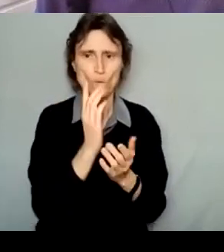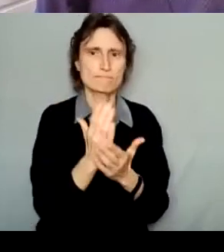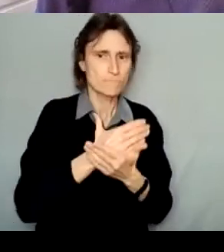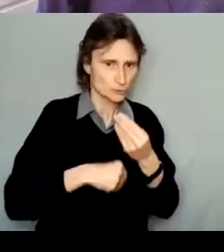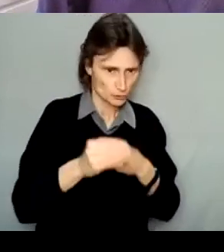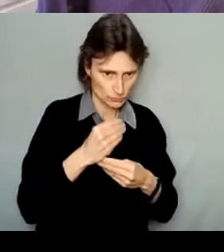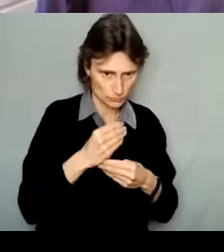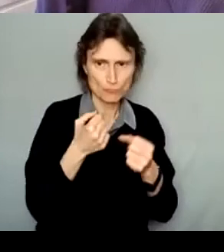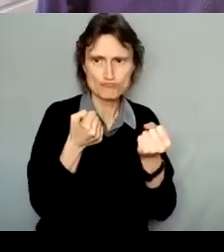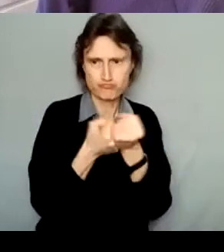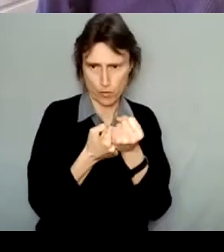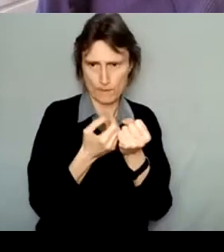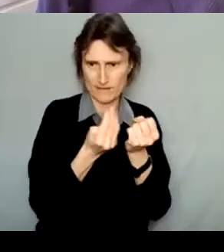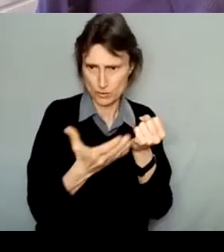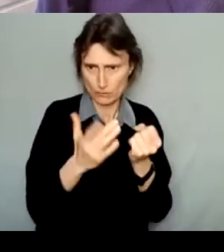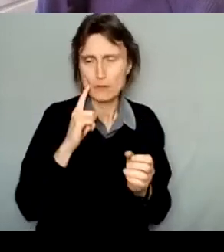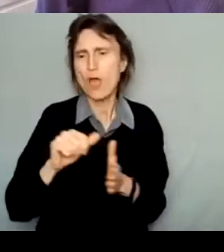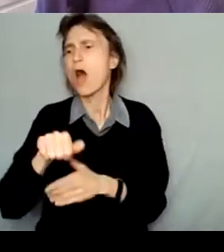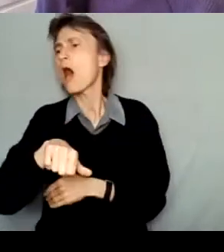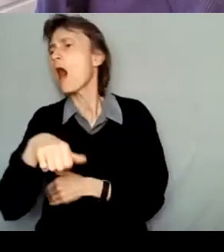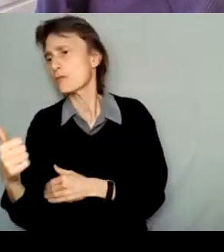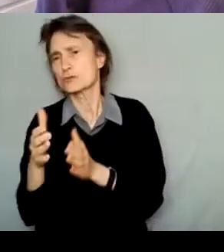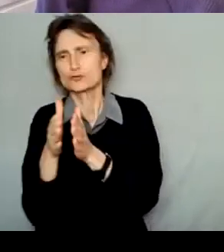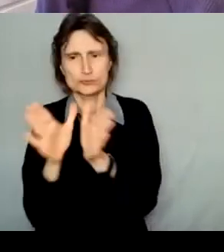other is for other types of general support material.